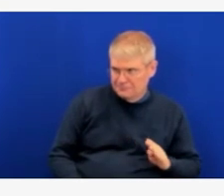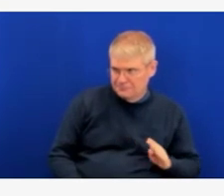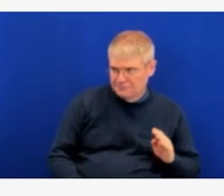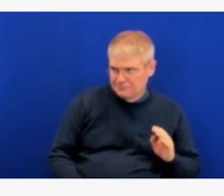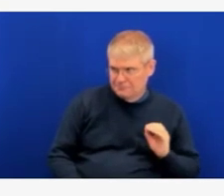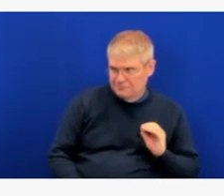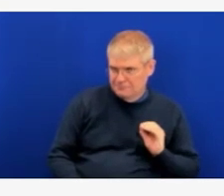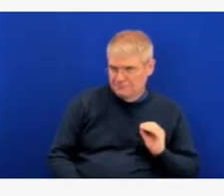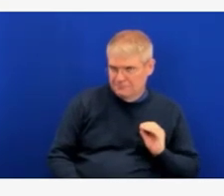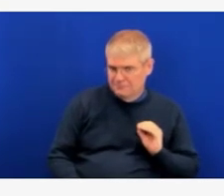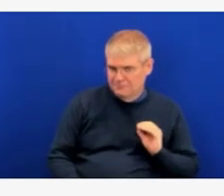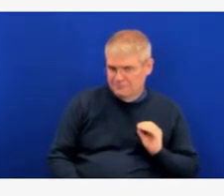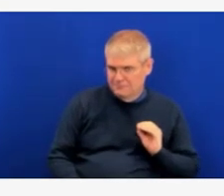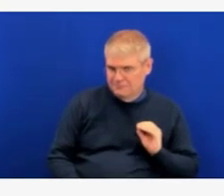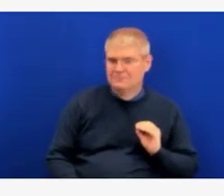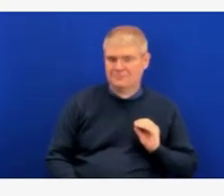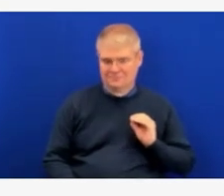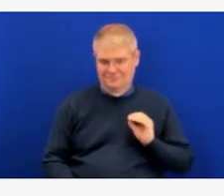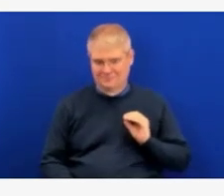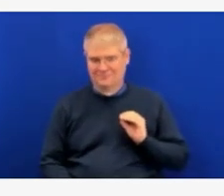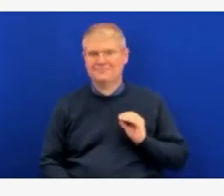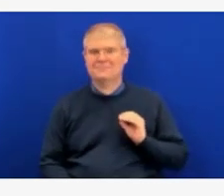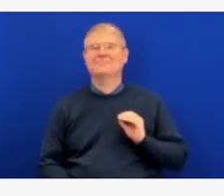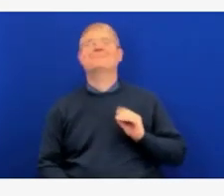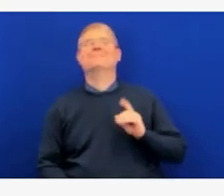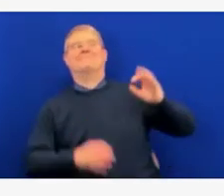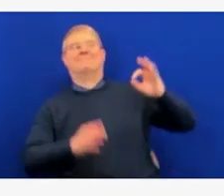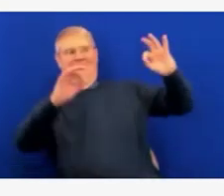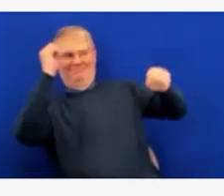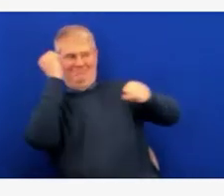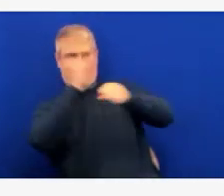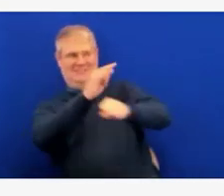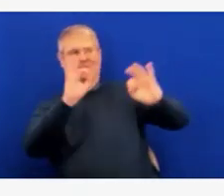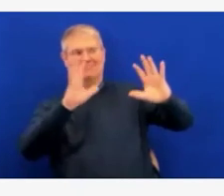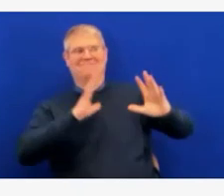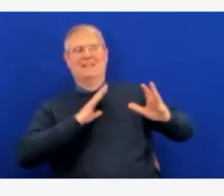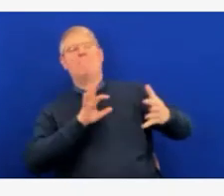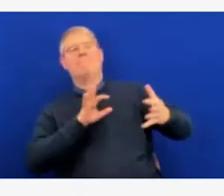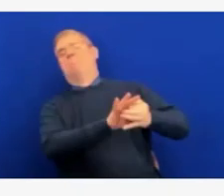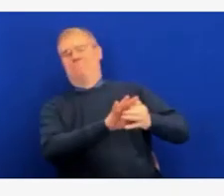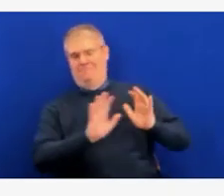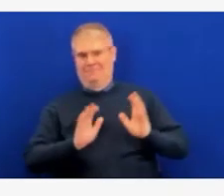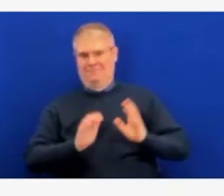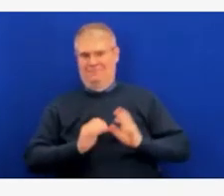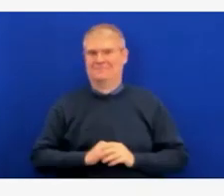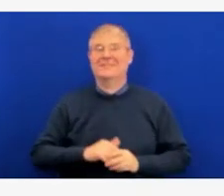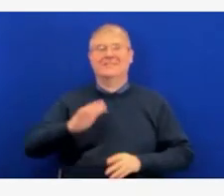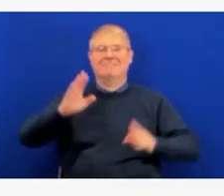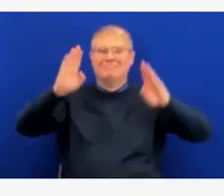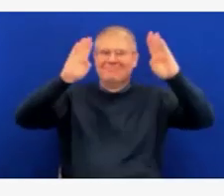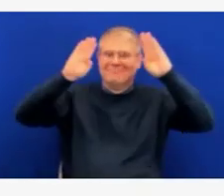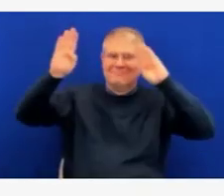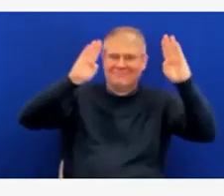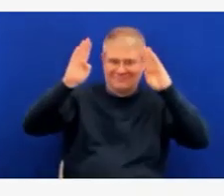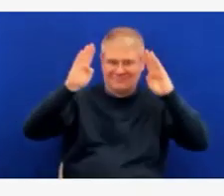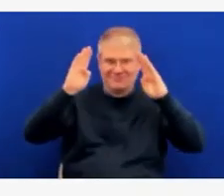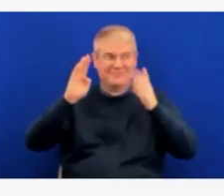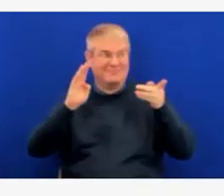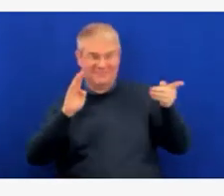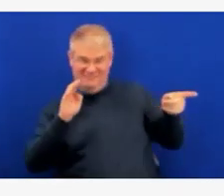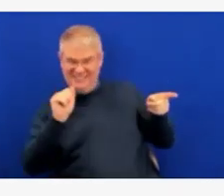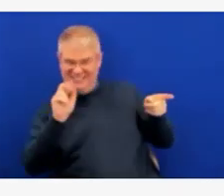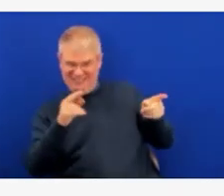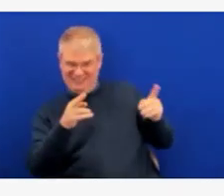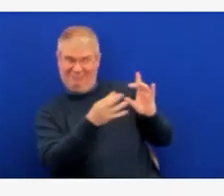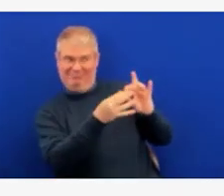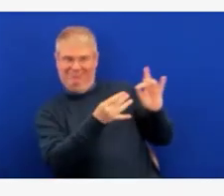I am getting my video connected. There we go. There we go. Hi, everyone. Thanks, Sarah. So as a general pediatrician, I